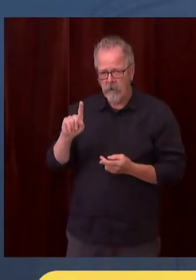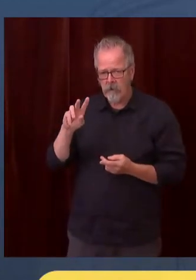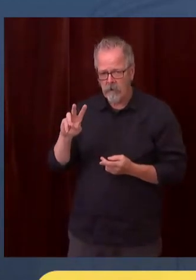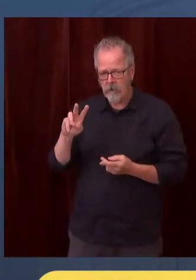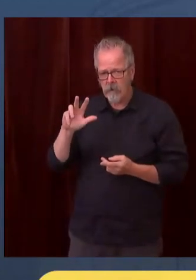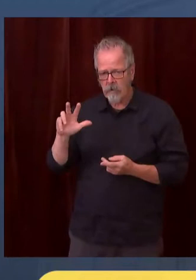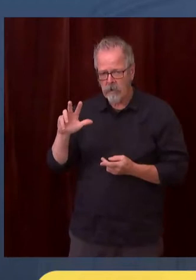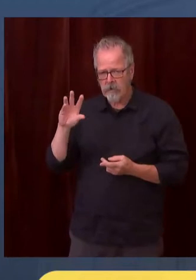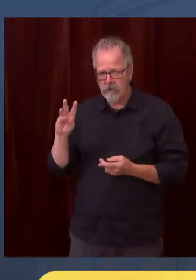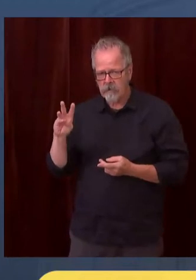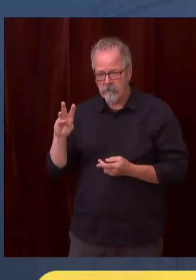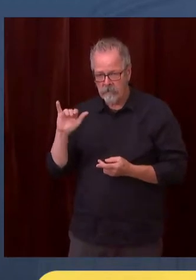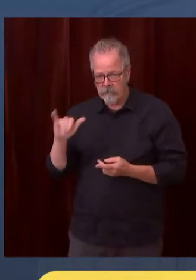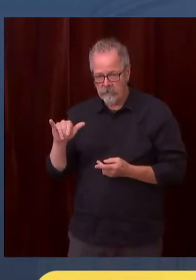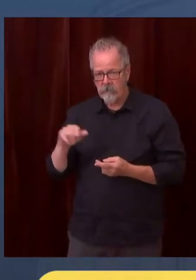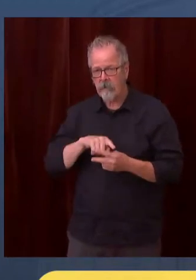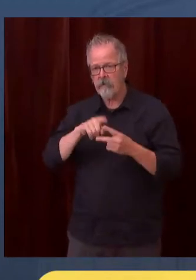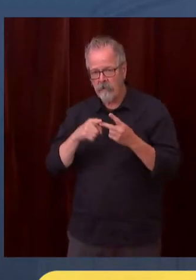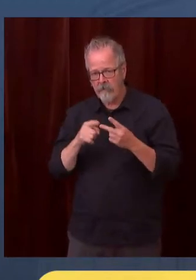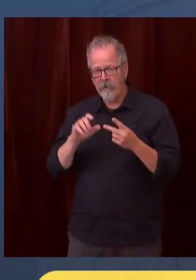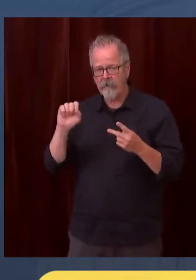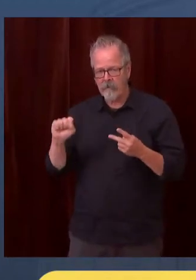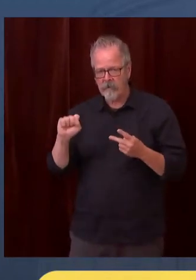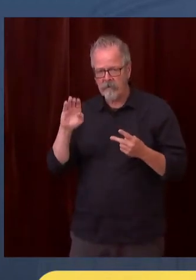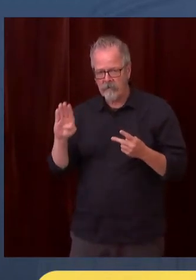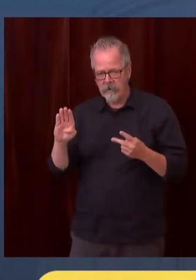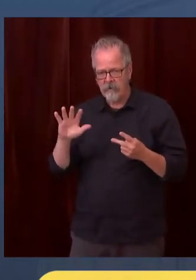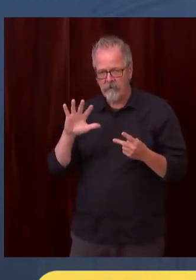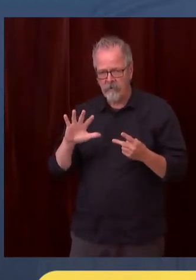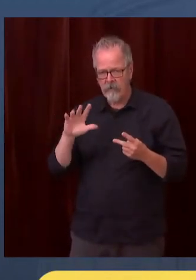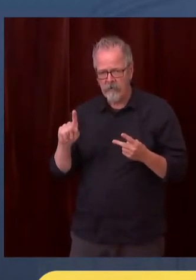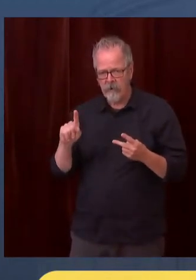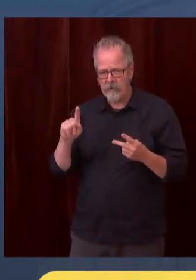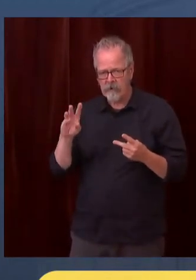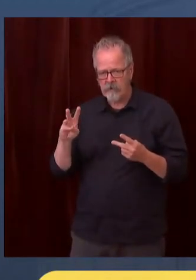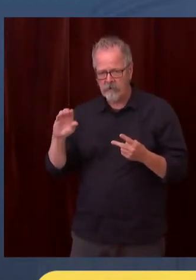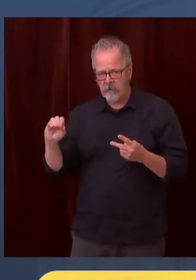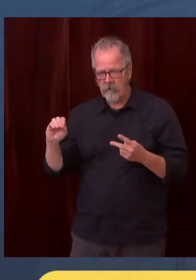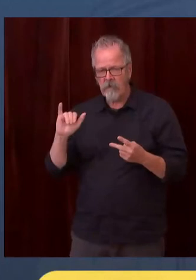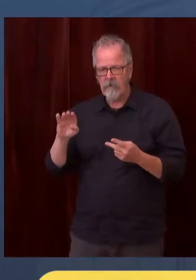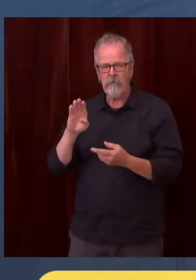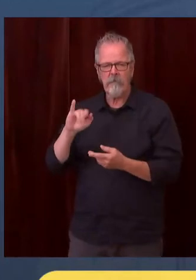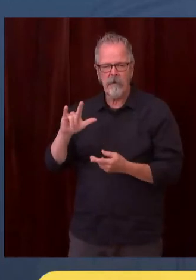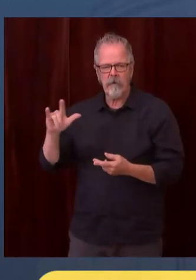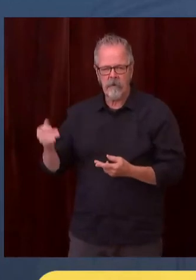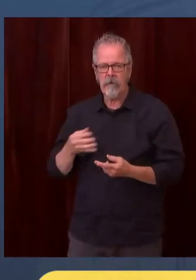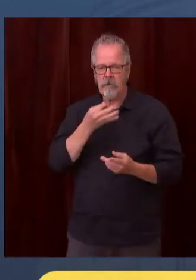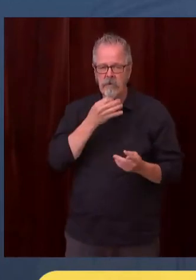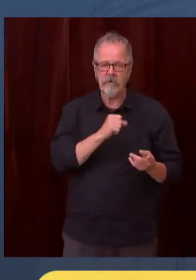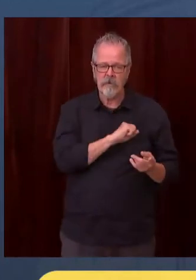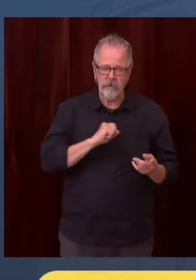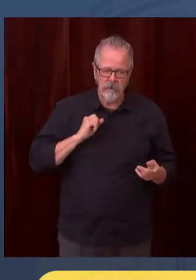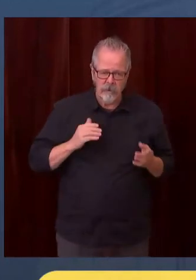Landlords under this must offer tenants a reasonable repayment plan for any back rent. Landlords